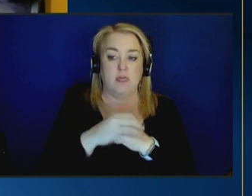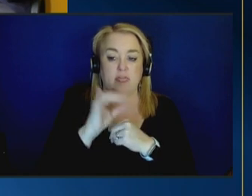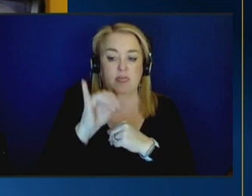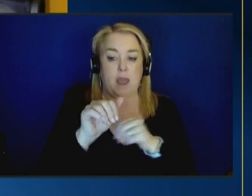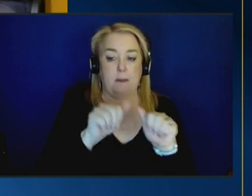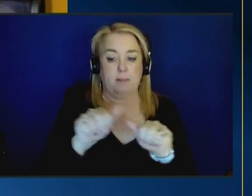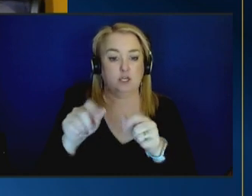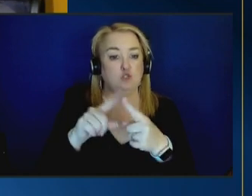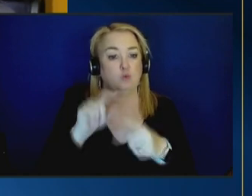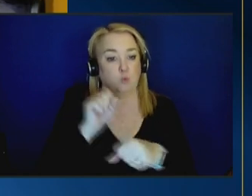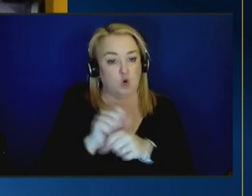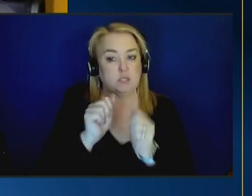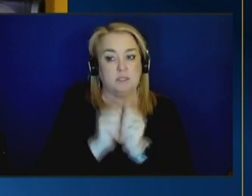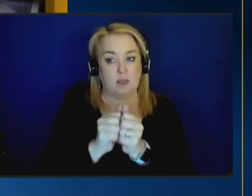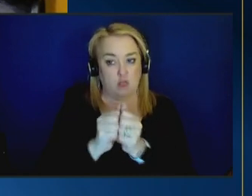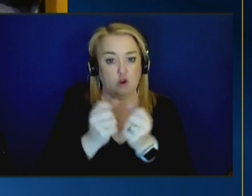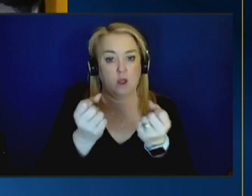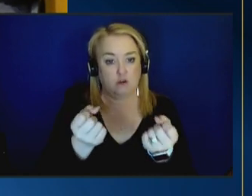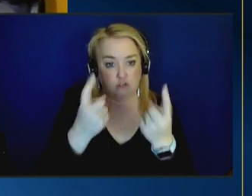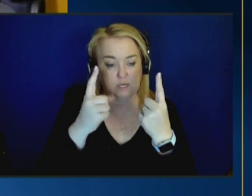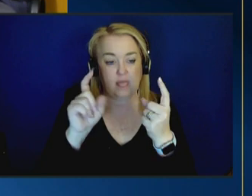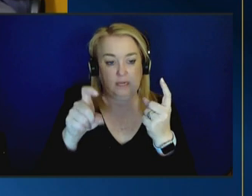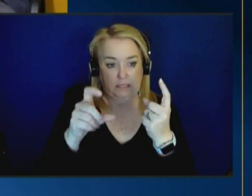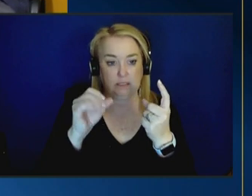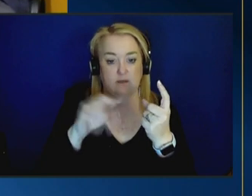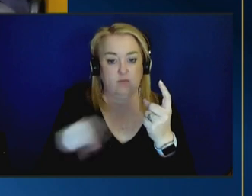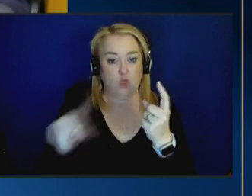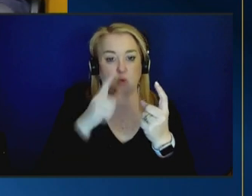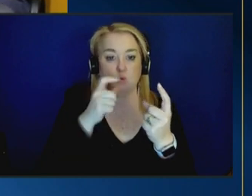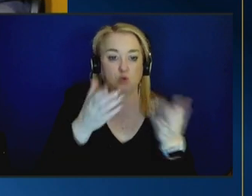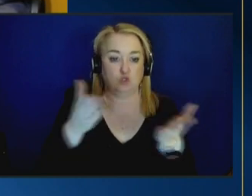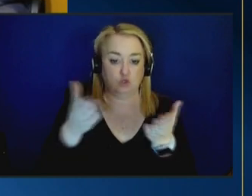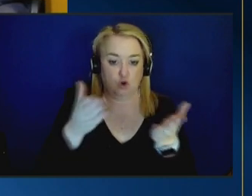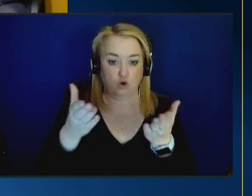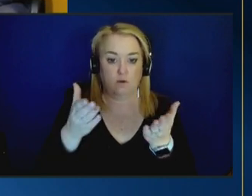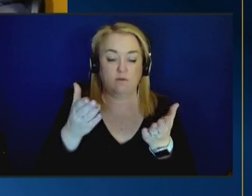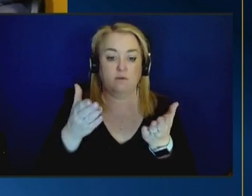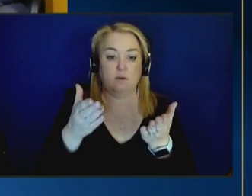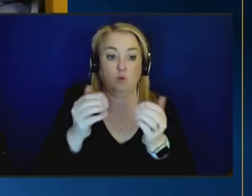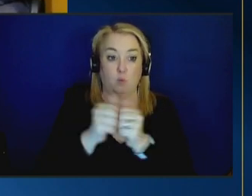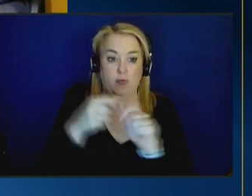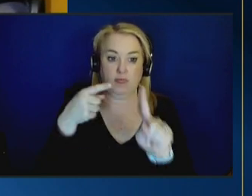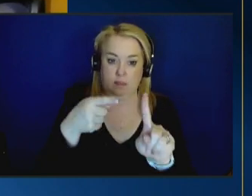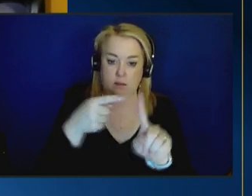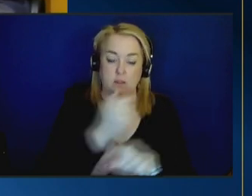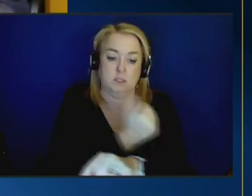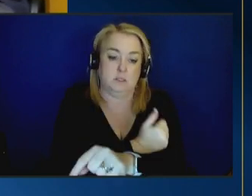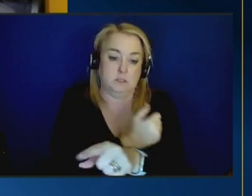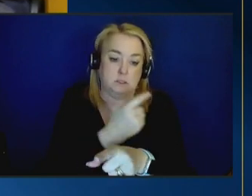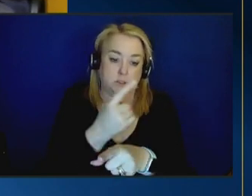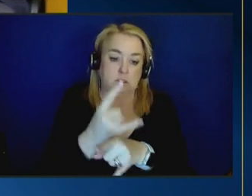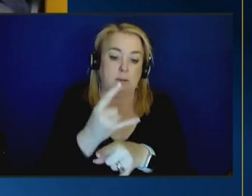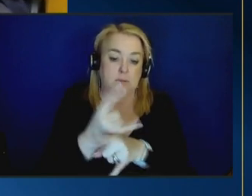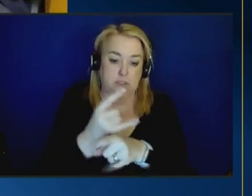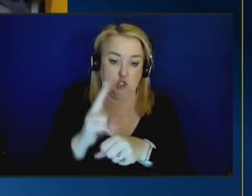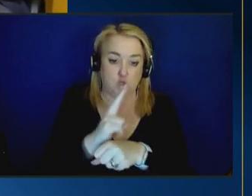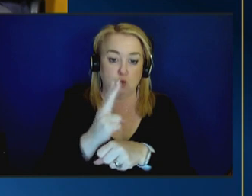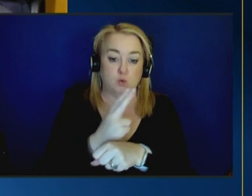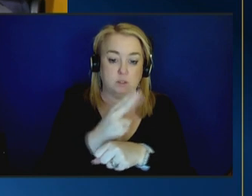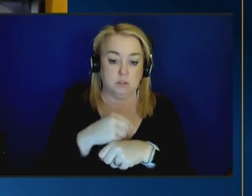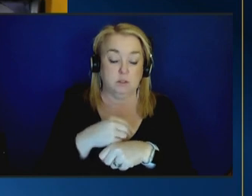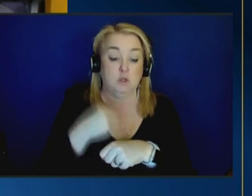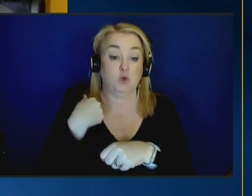work together to understand the needs of those that we serve um specifically around substance use and then as we see where we do